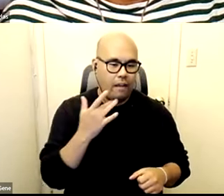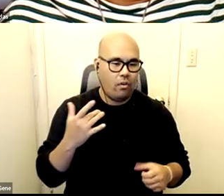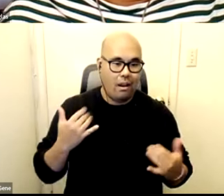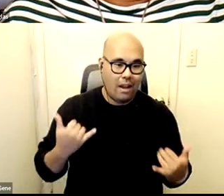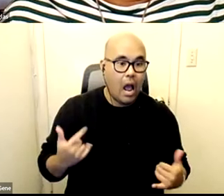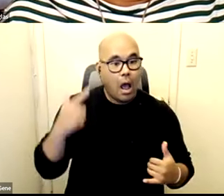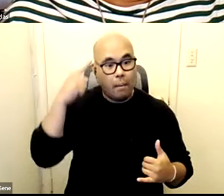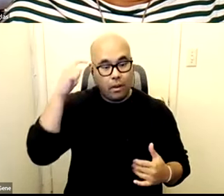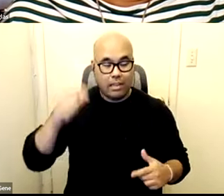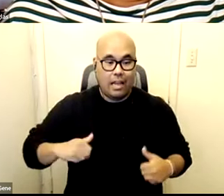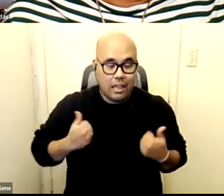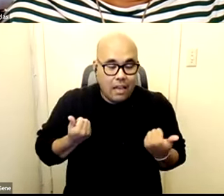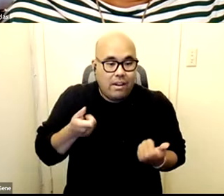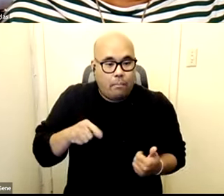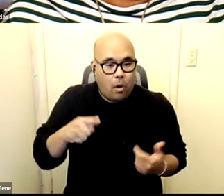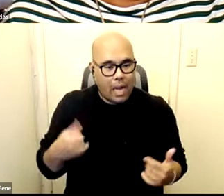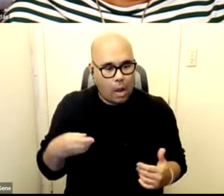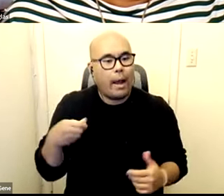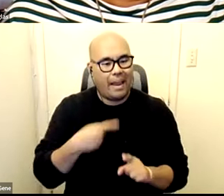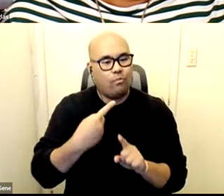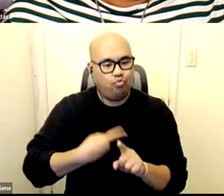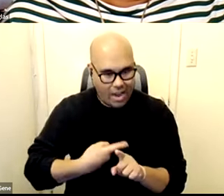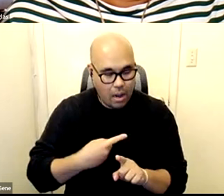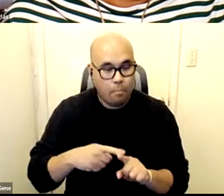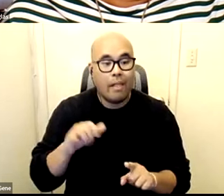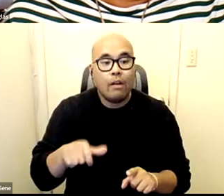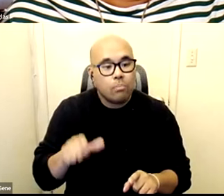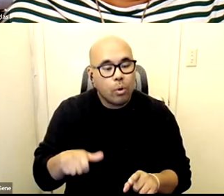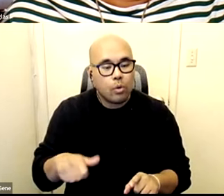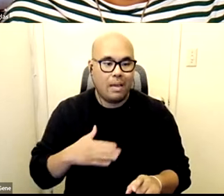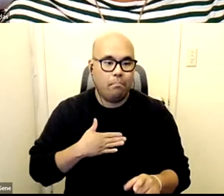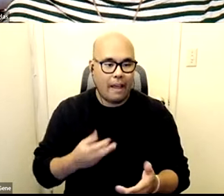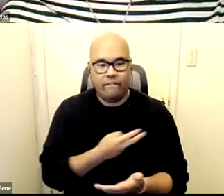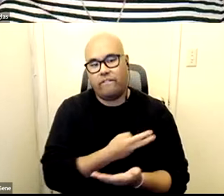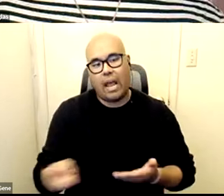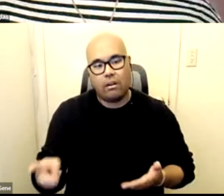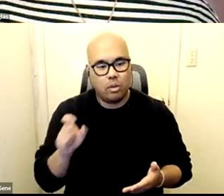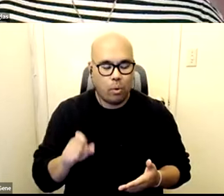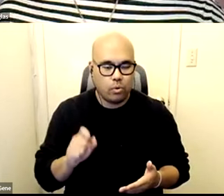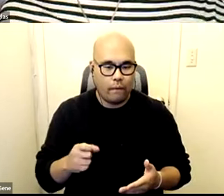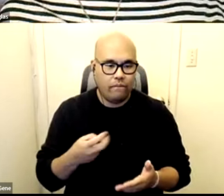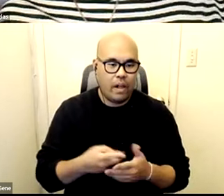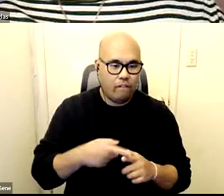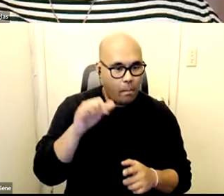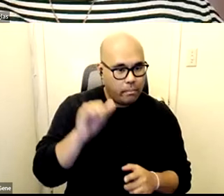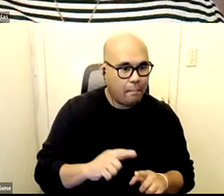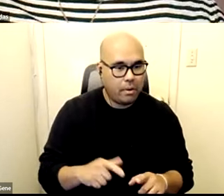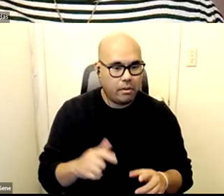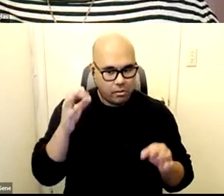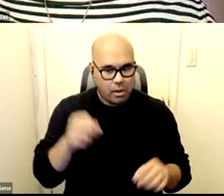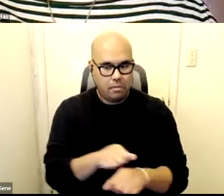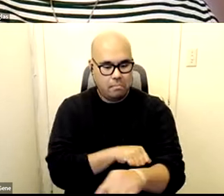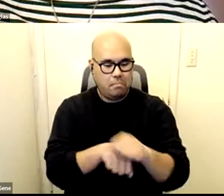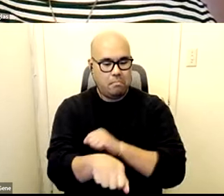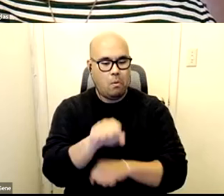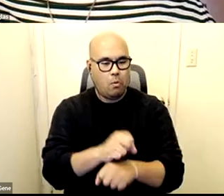i pay rent but the thing was that was supposed to be my downfall but what they did is they pushed me to go harder and that's what i did